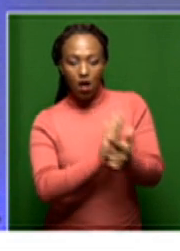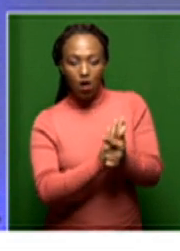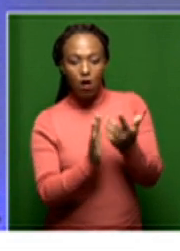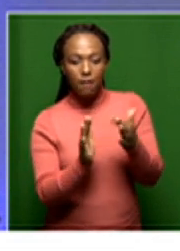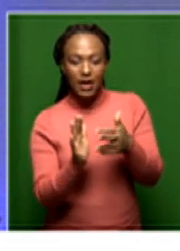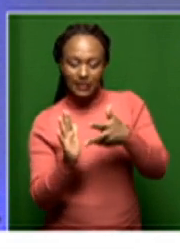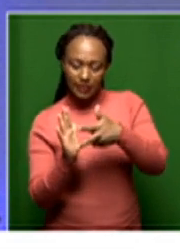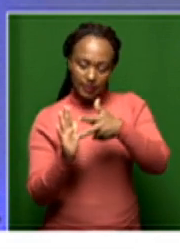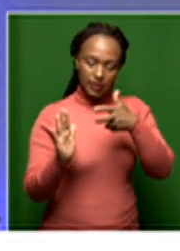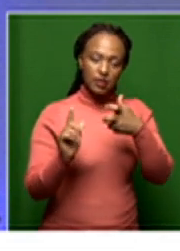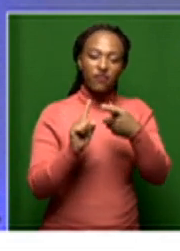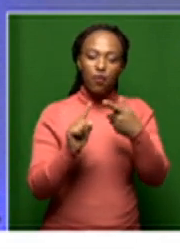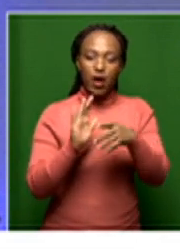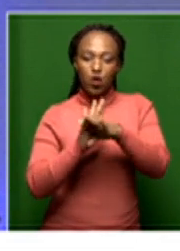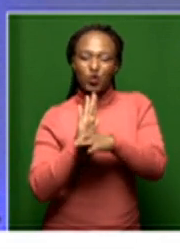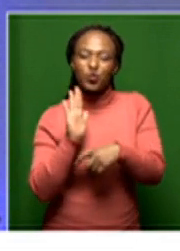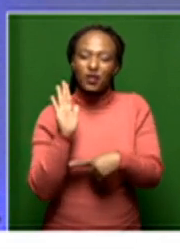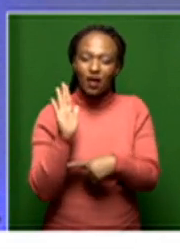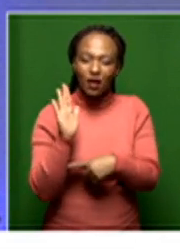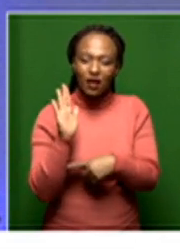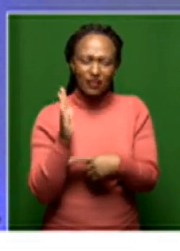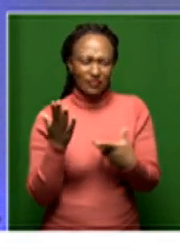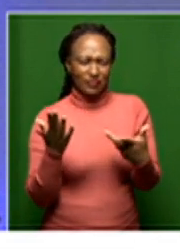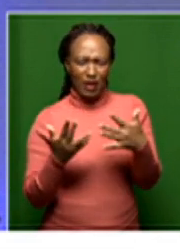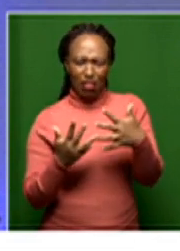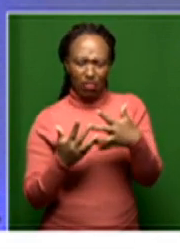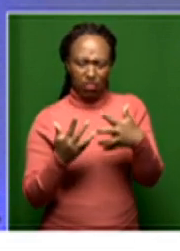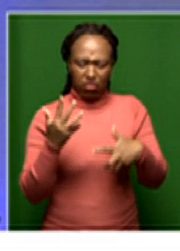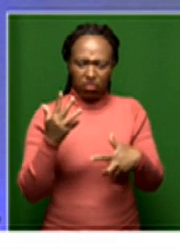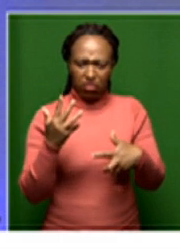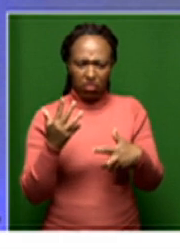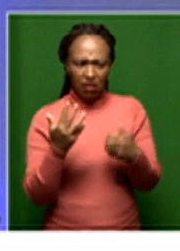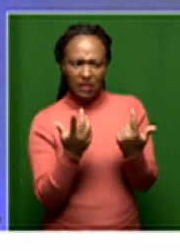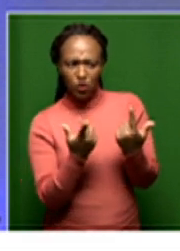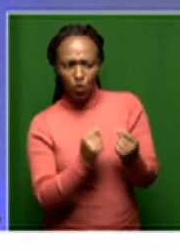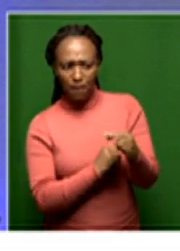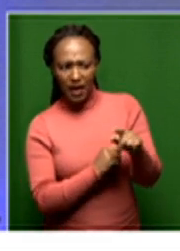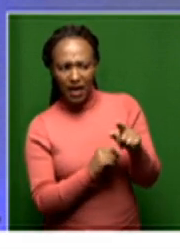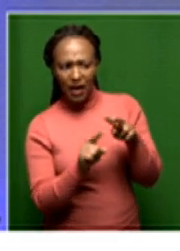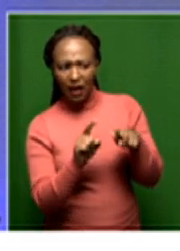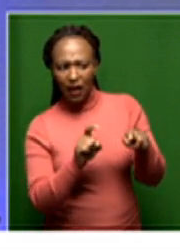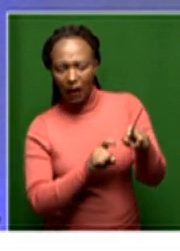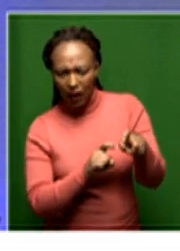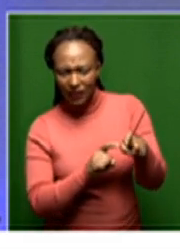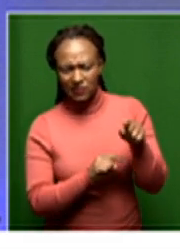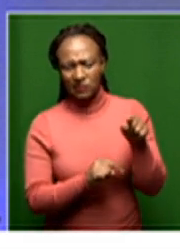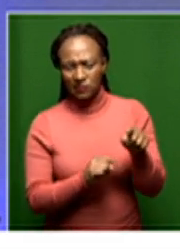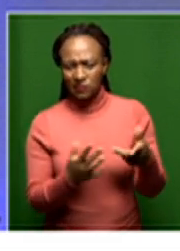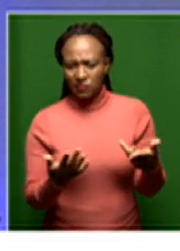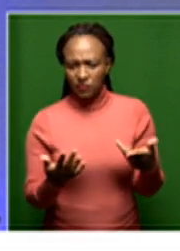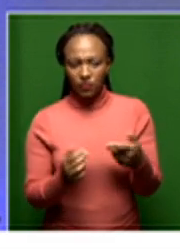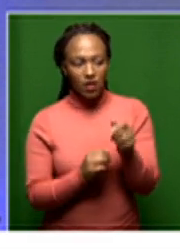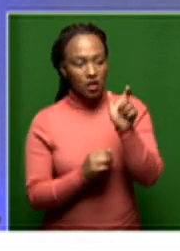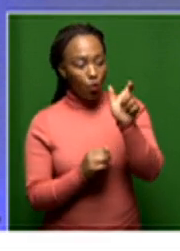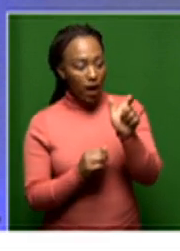from the Constitution. So the illogicality of the steps that have now been taken is that the wedding